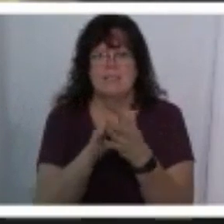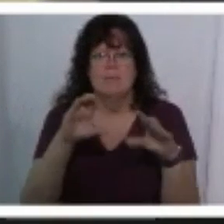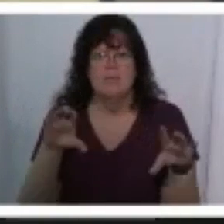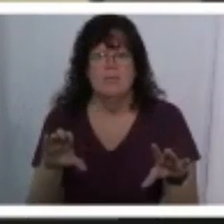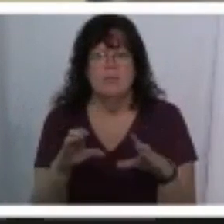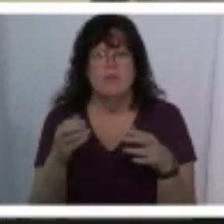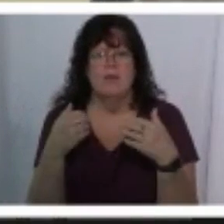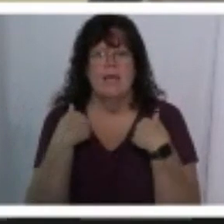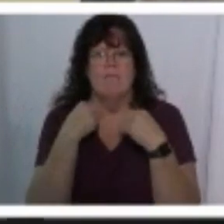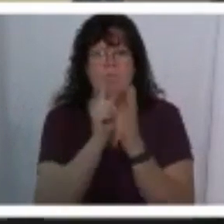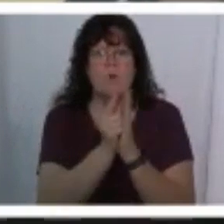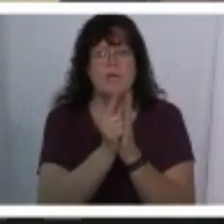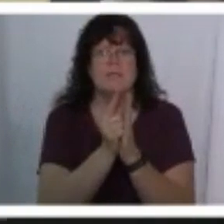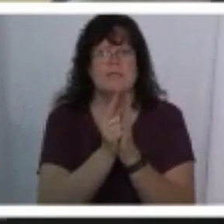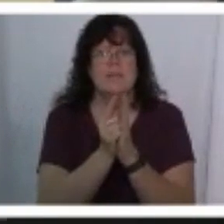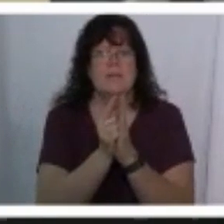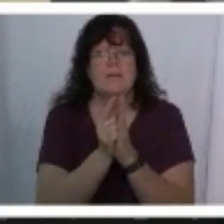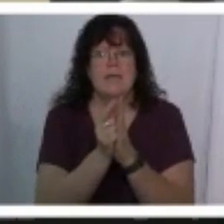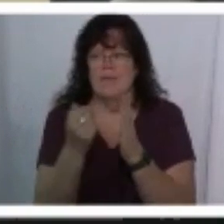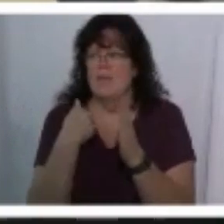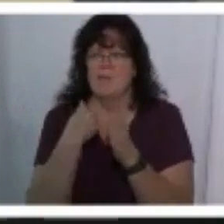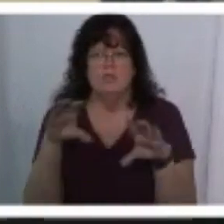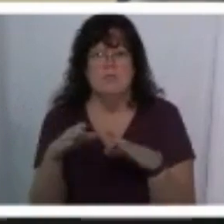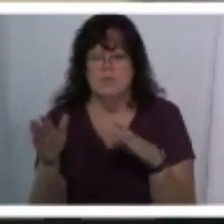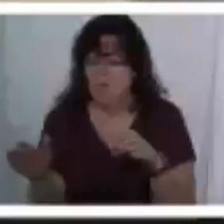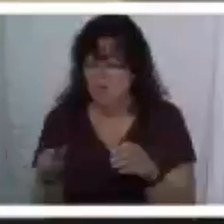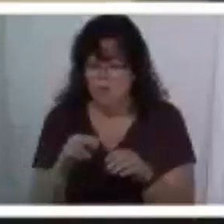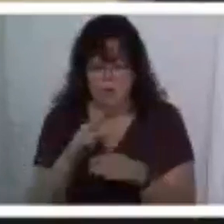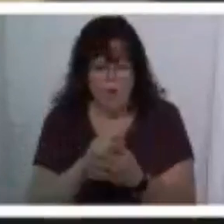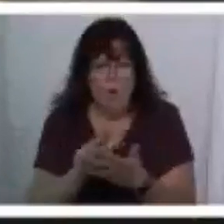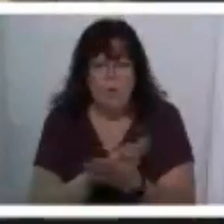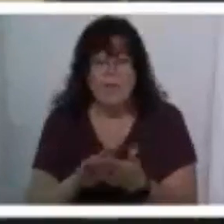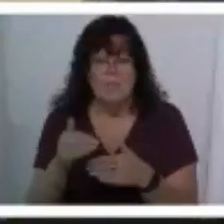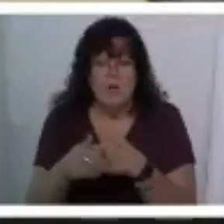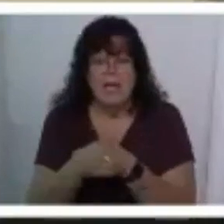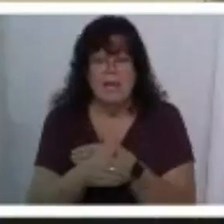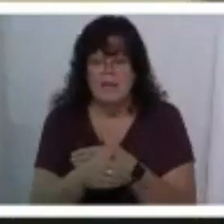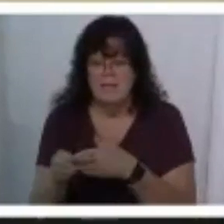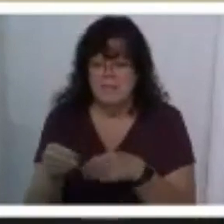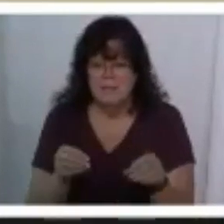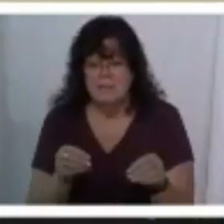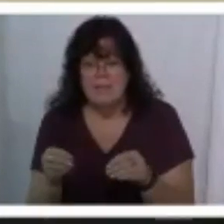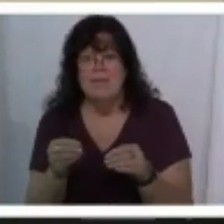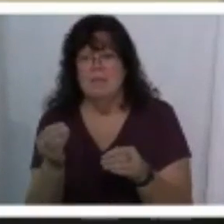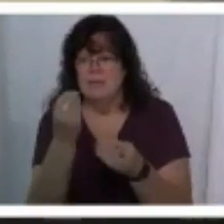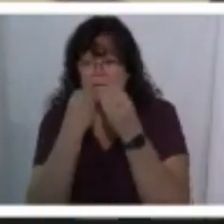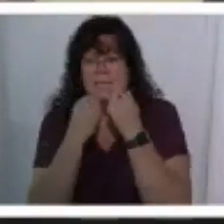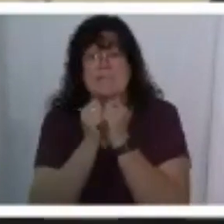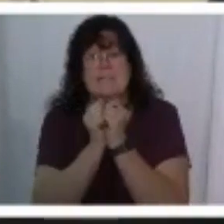would they would have a moment where they would break this holy bread and take this holy meal together